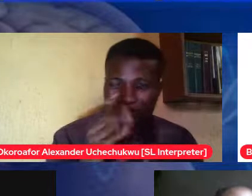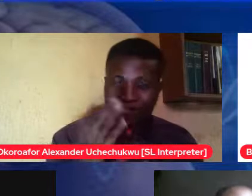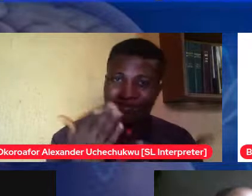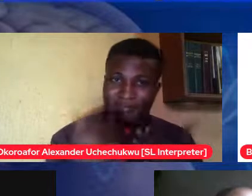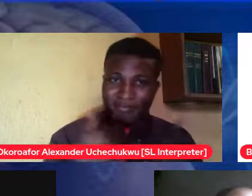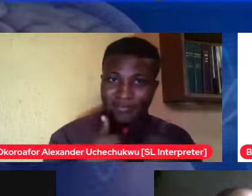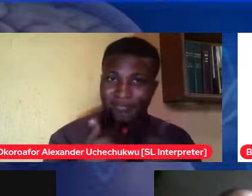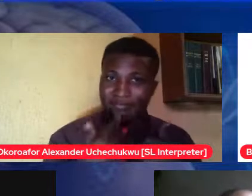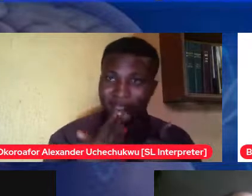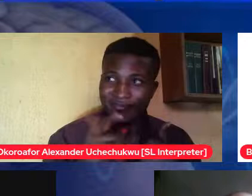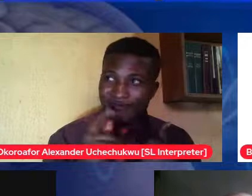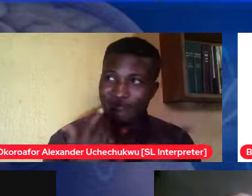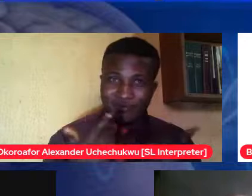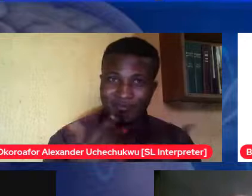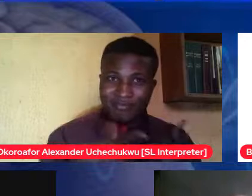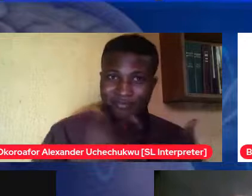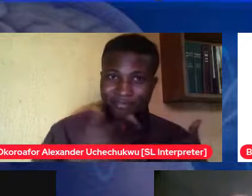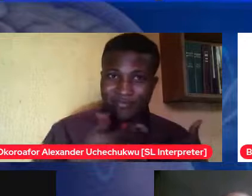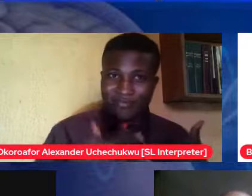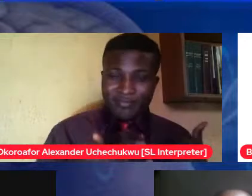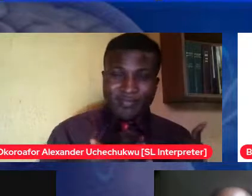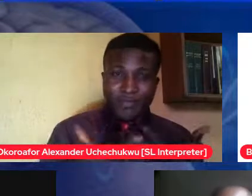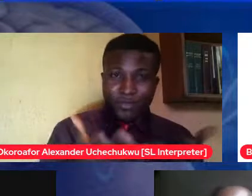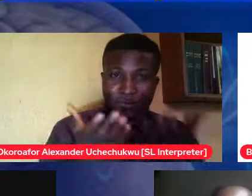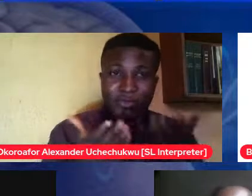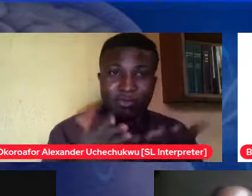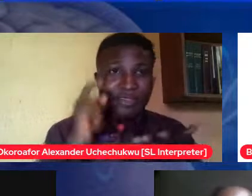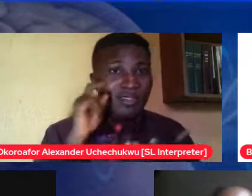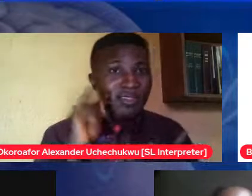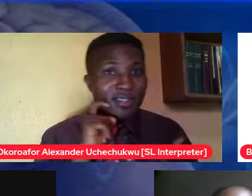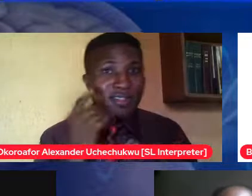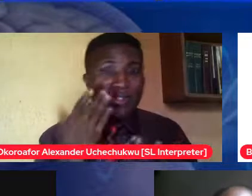like the nurses will decimate you